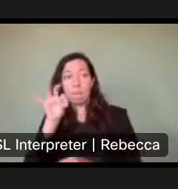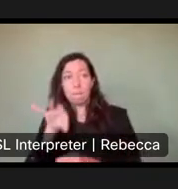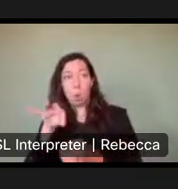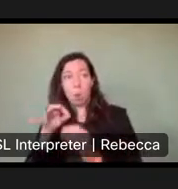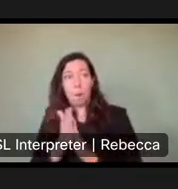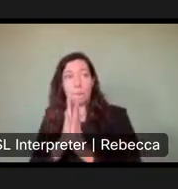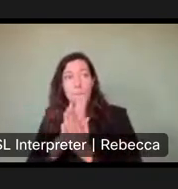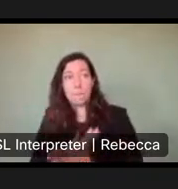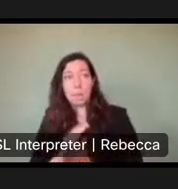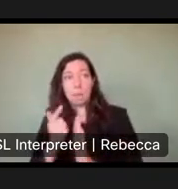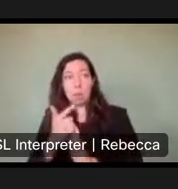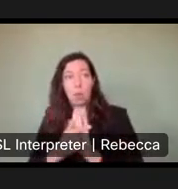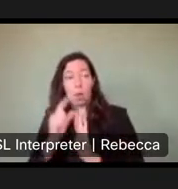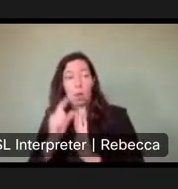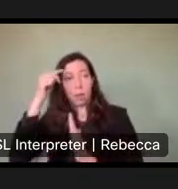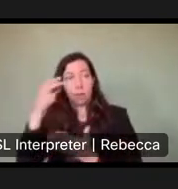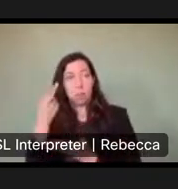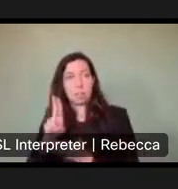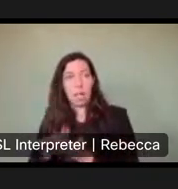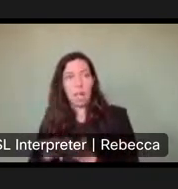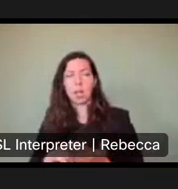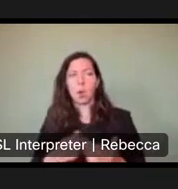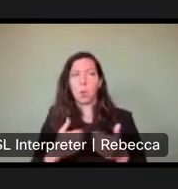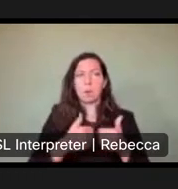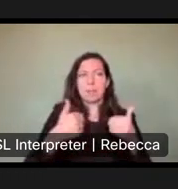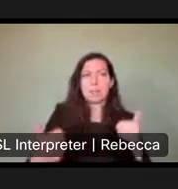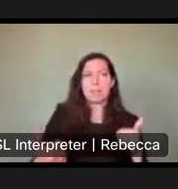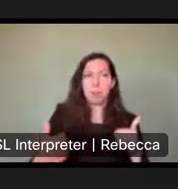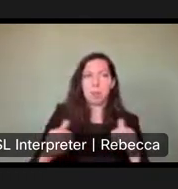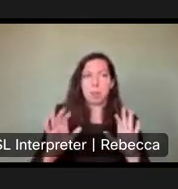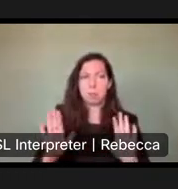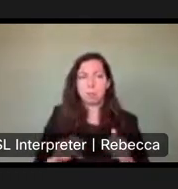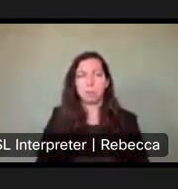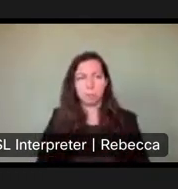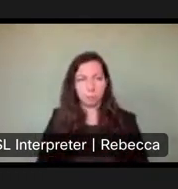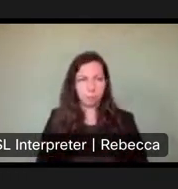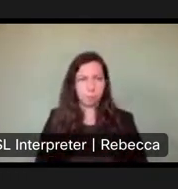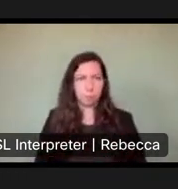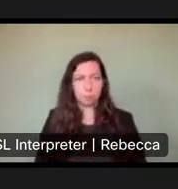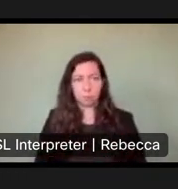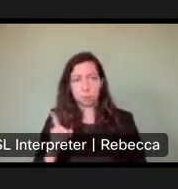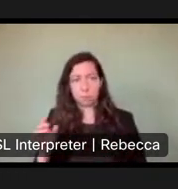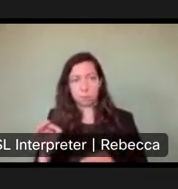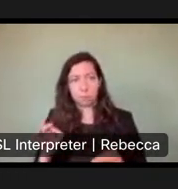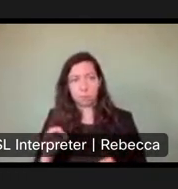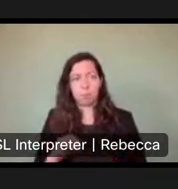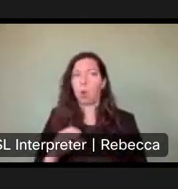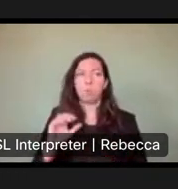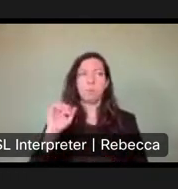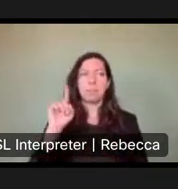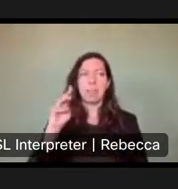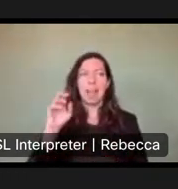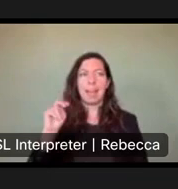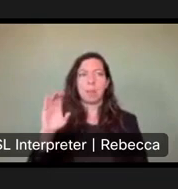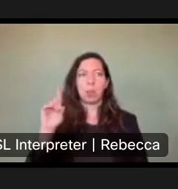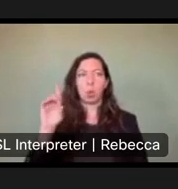these increases not subject to those parts of the state government? You want to administer the voter. So,